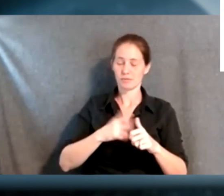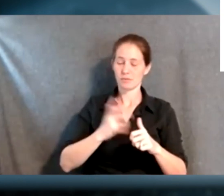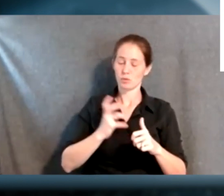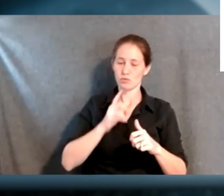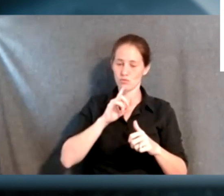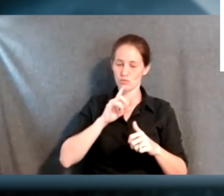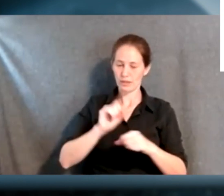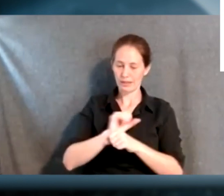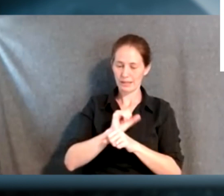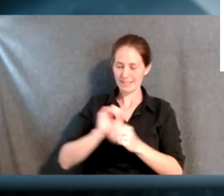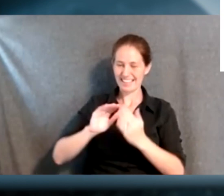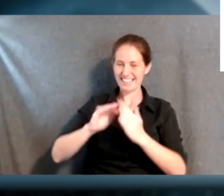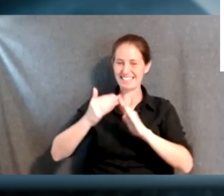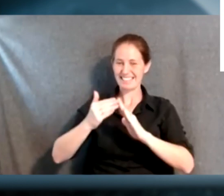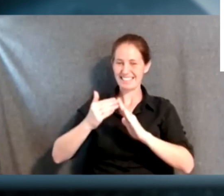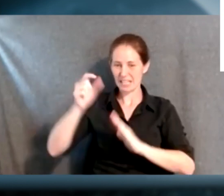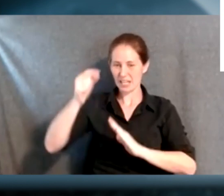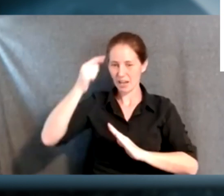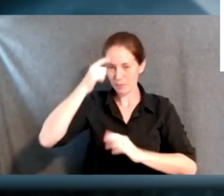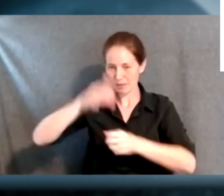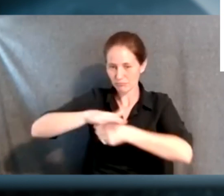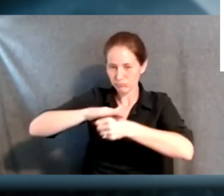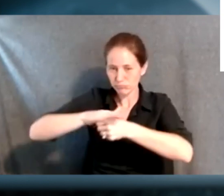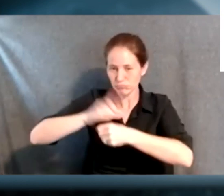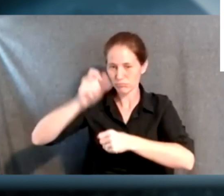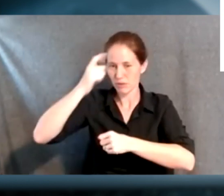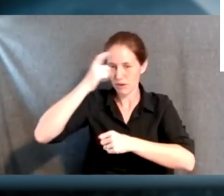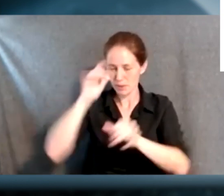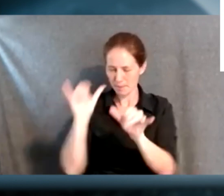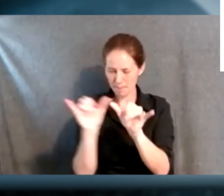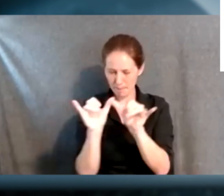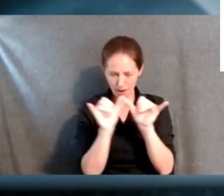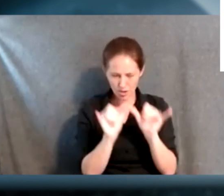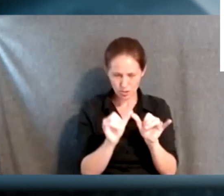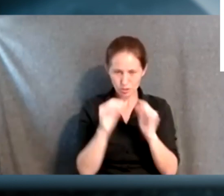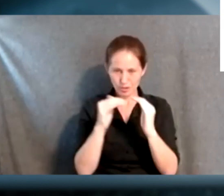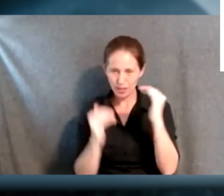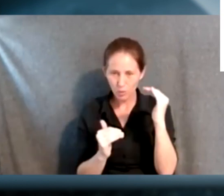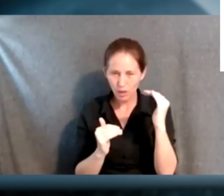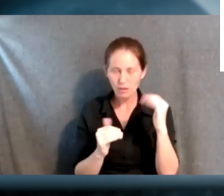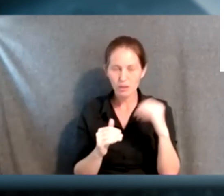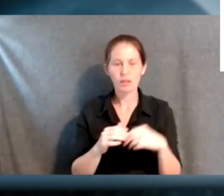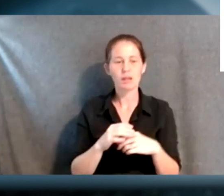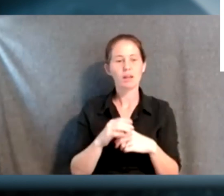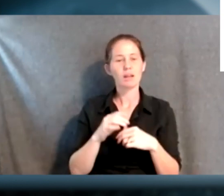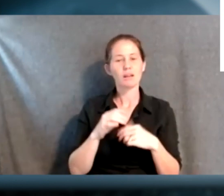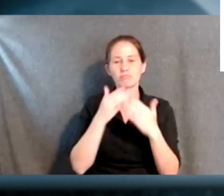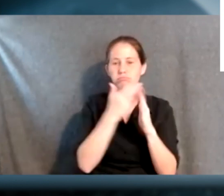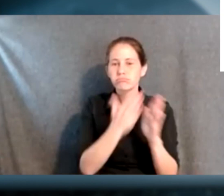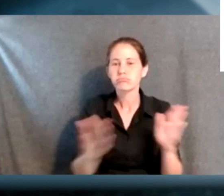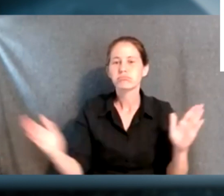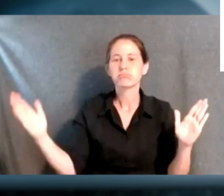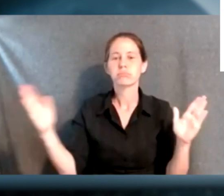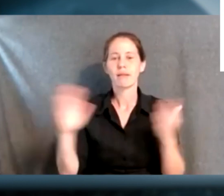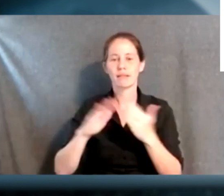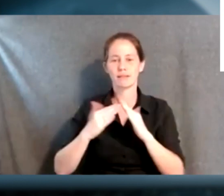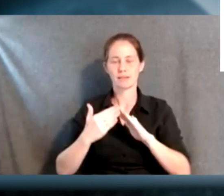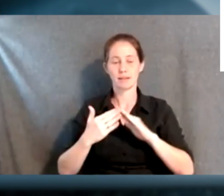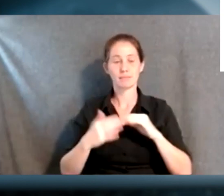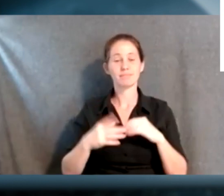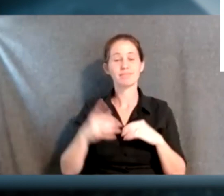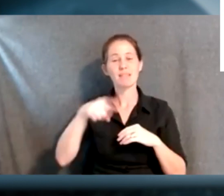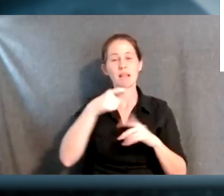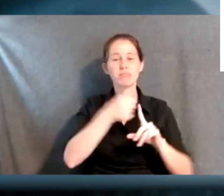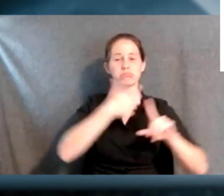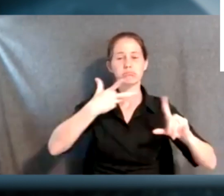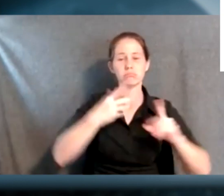as a city government, as a municipal government, measuring inequality across the city. And they'll talk more